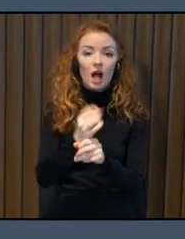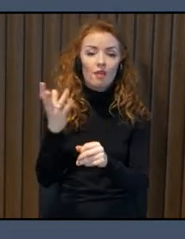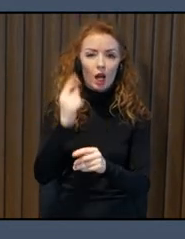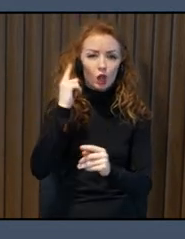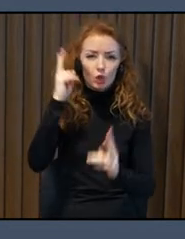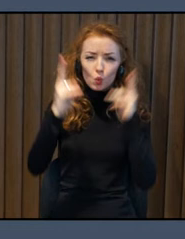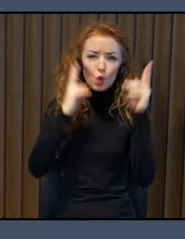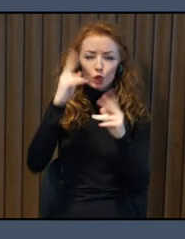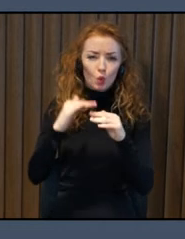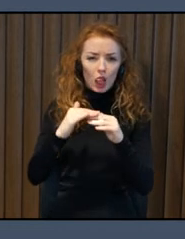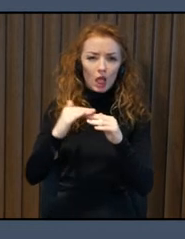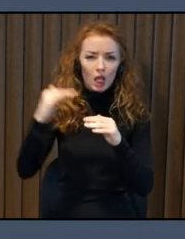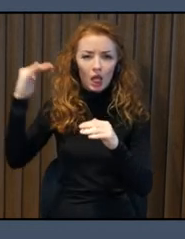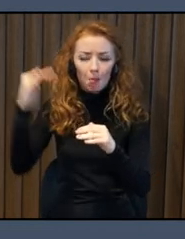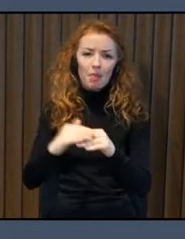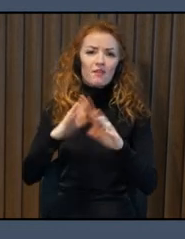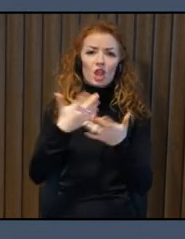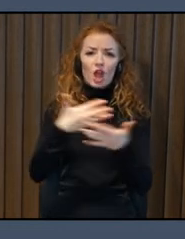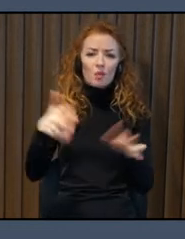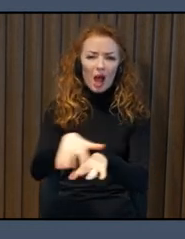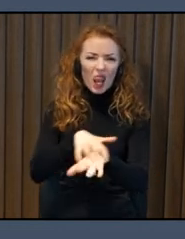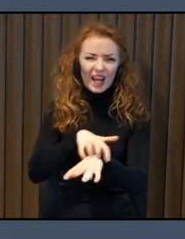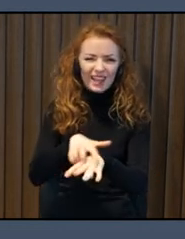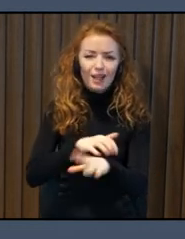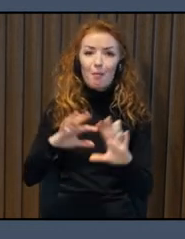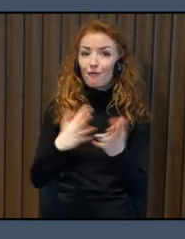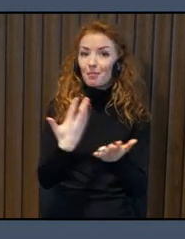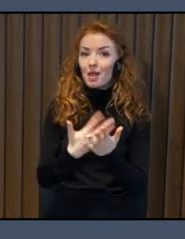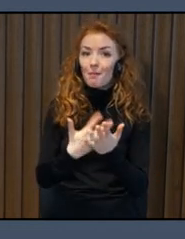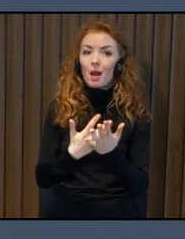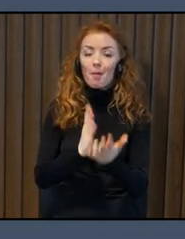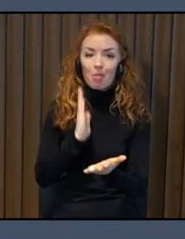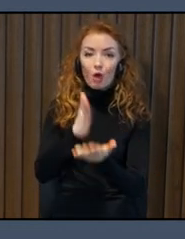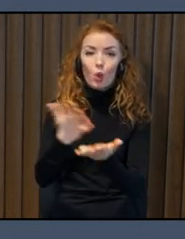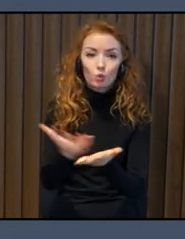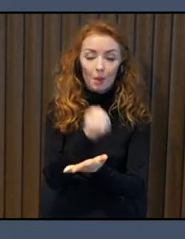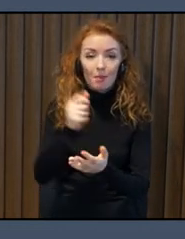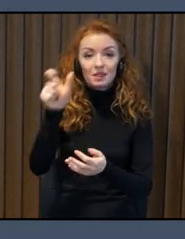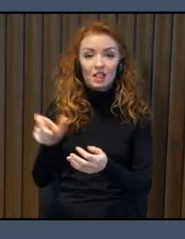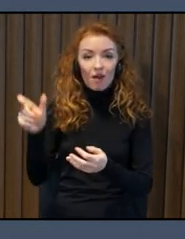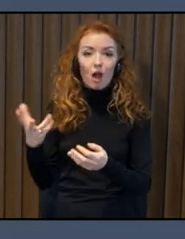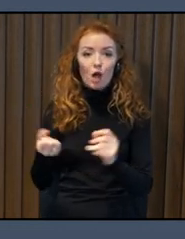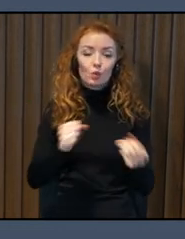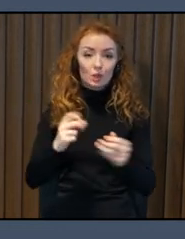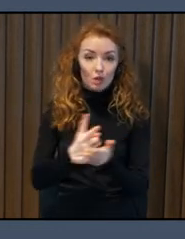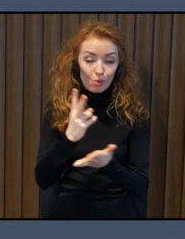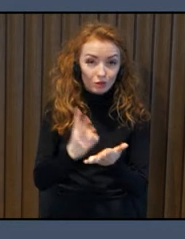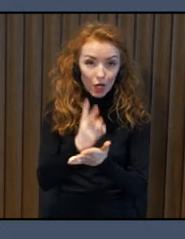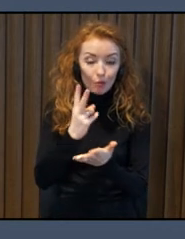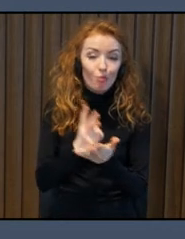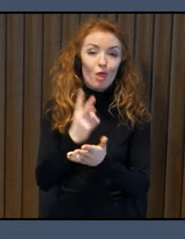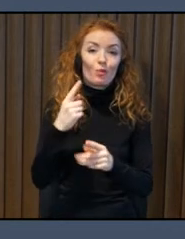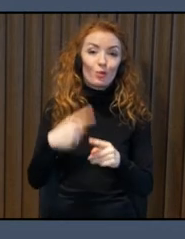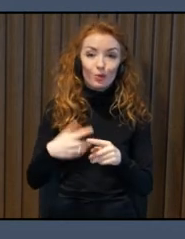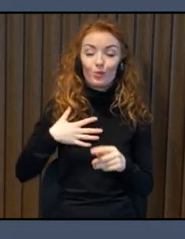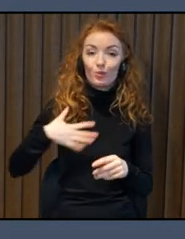of accessibility among the staff. And together with attention from media, there is also a cash prize